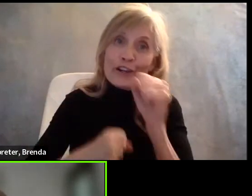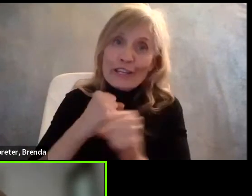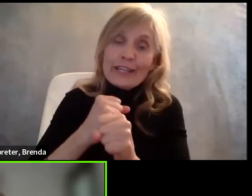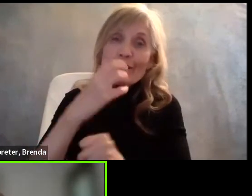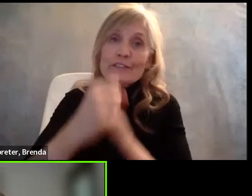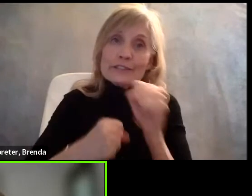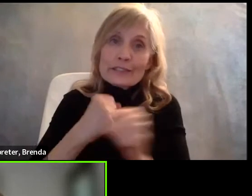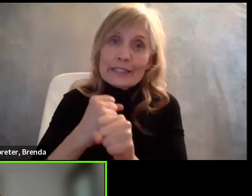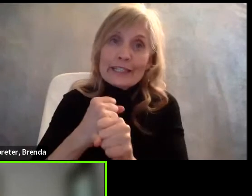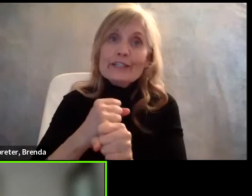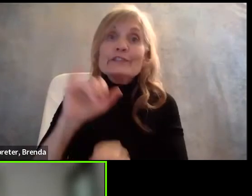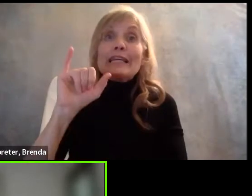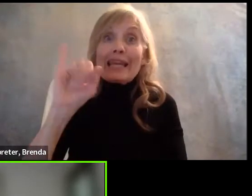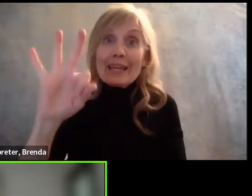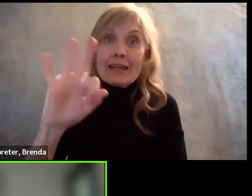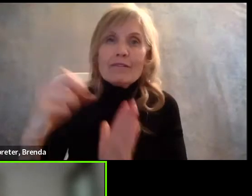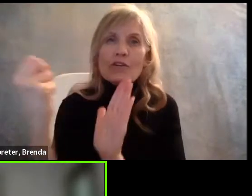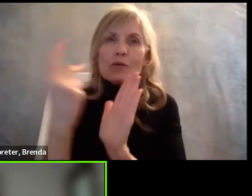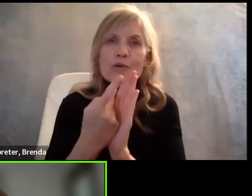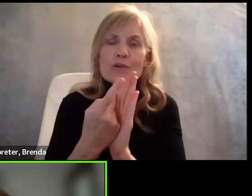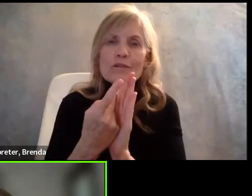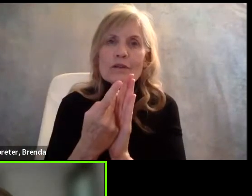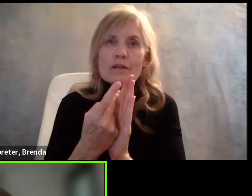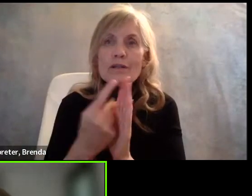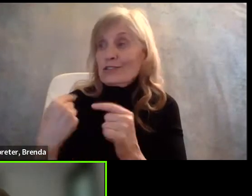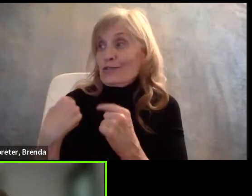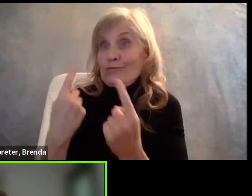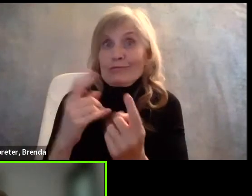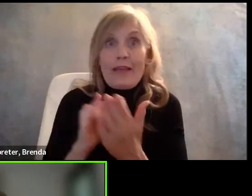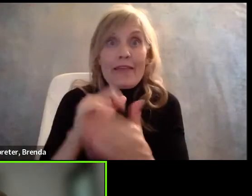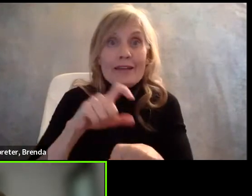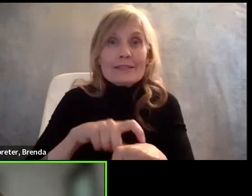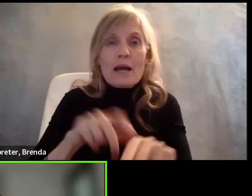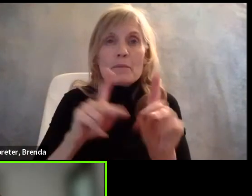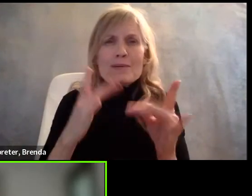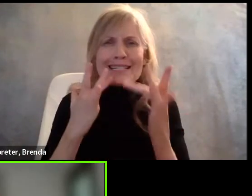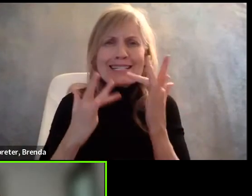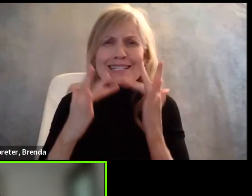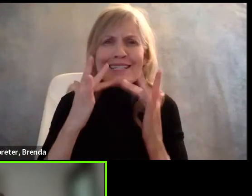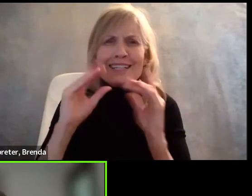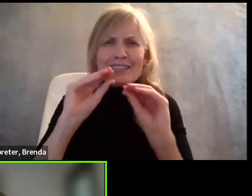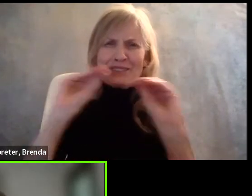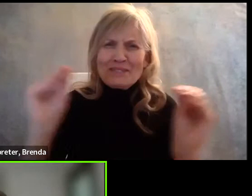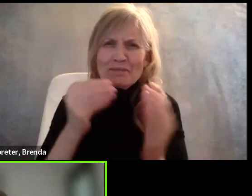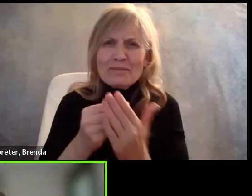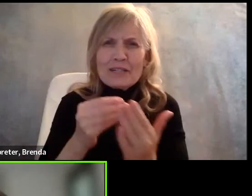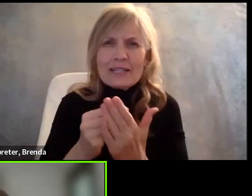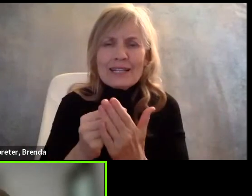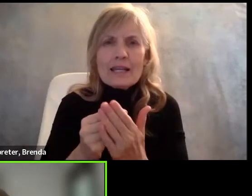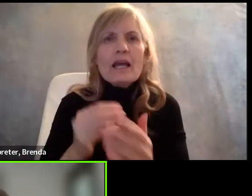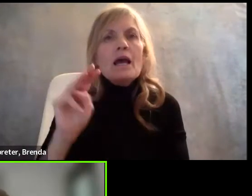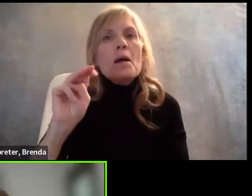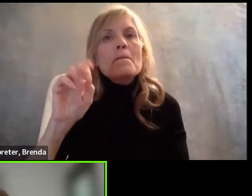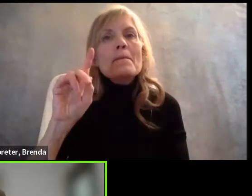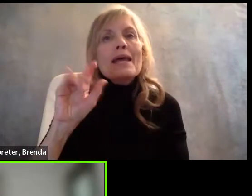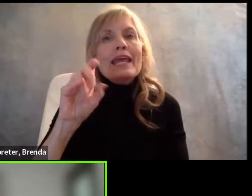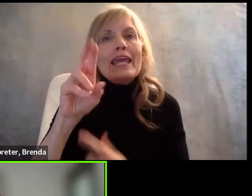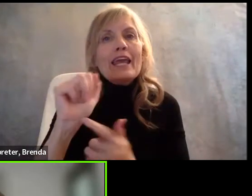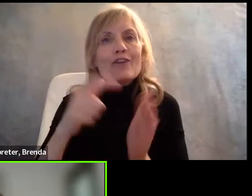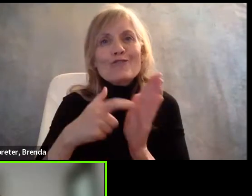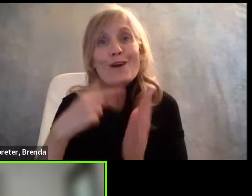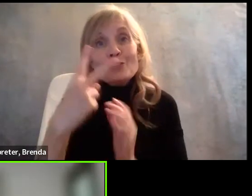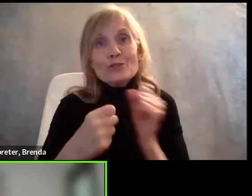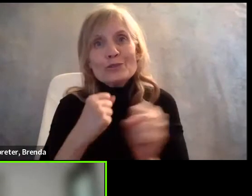you're living on nothing. And you don't get Medicare for two years. So all of that time, a person with disability is going